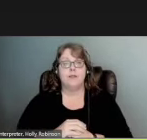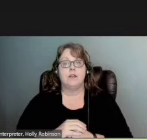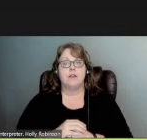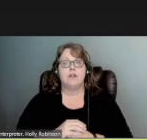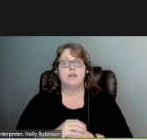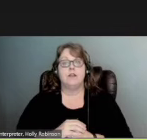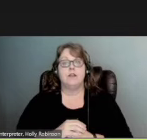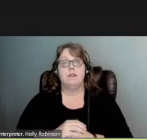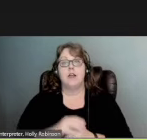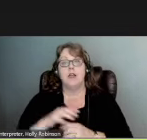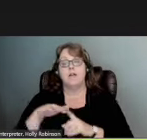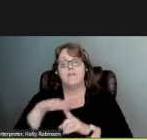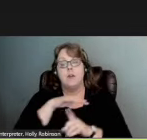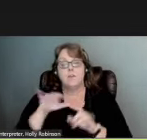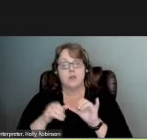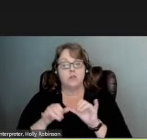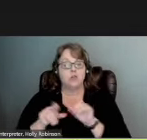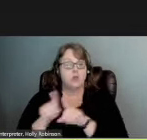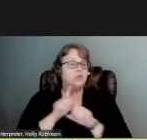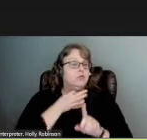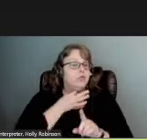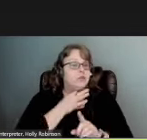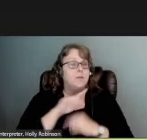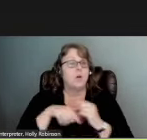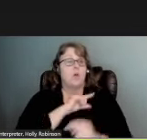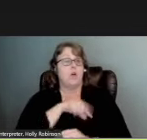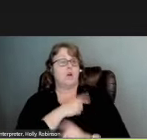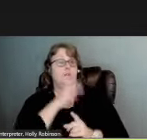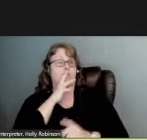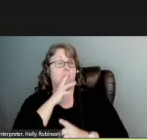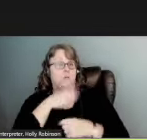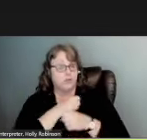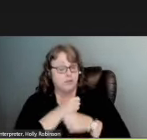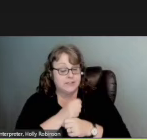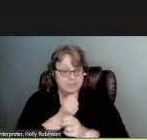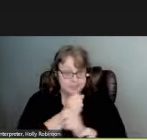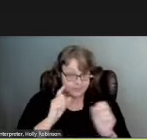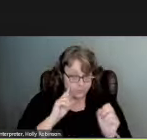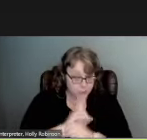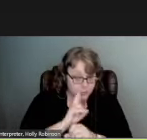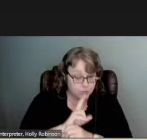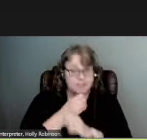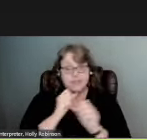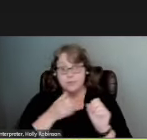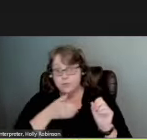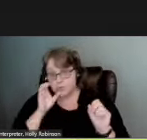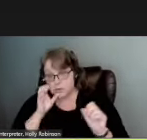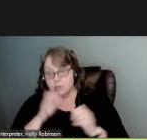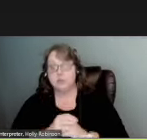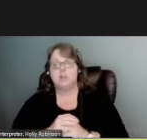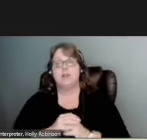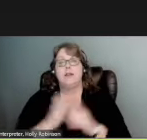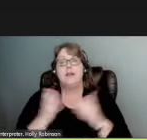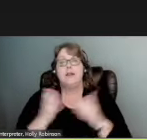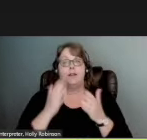So as environmental engineers we're also curious about the quality of the water that's produced. Is it safe for use? Is it safe for us to drink? So here